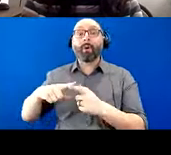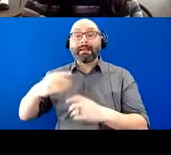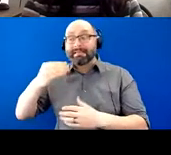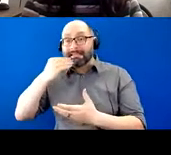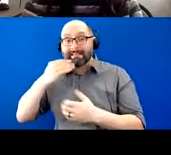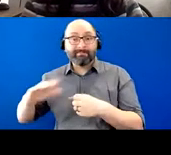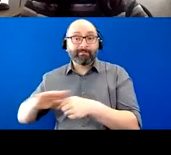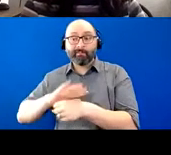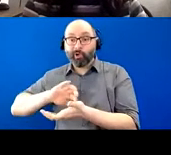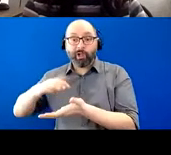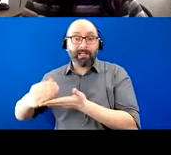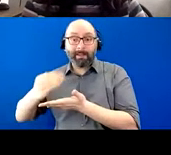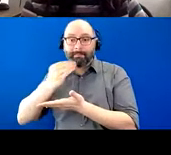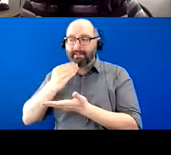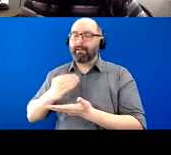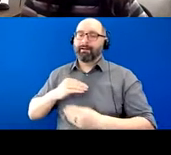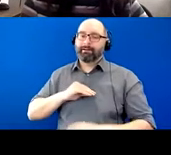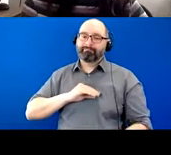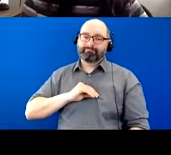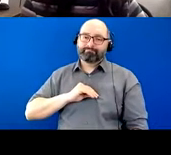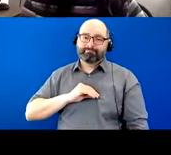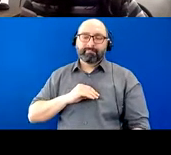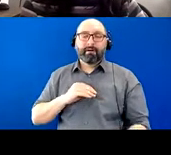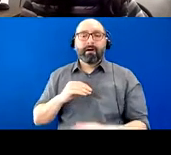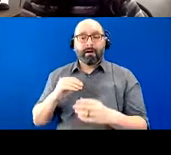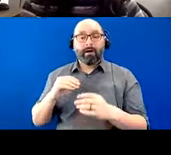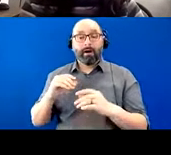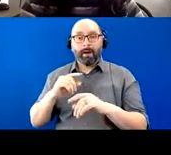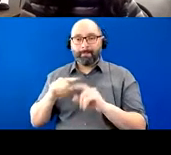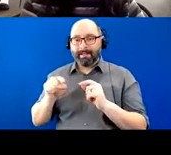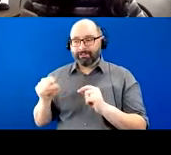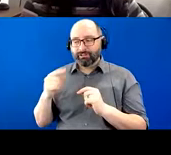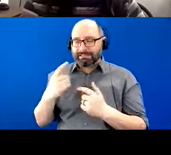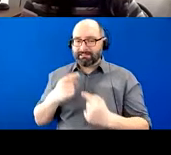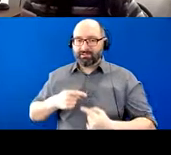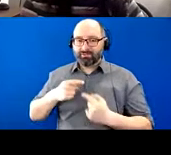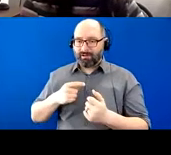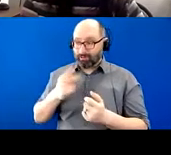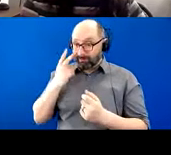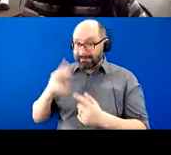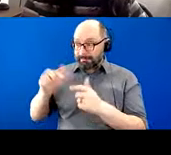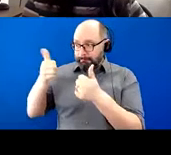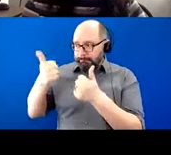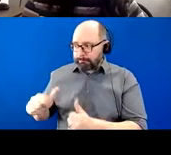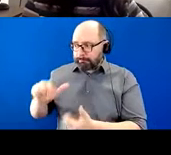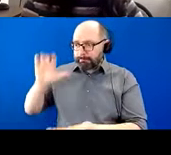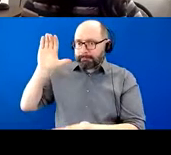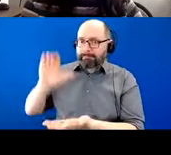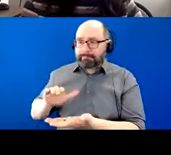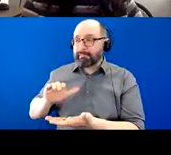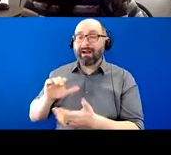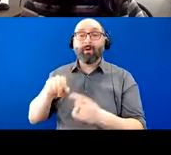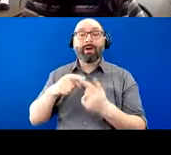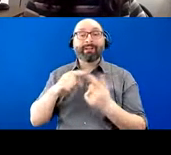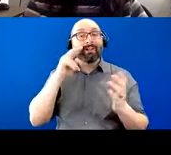she often struggled with what his life had come to and how much ability he'd lost. Um, especially when she would look at old photos.